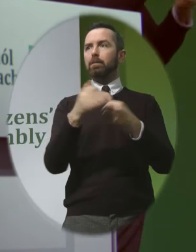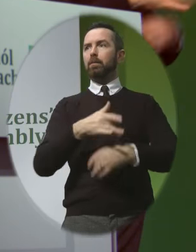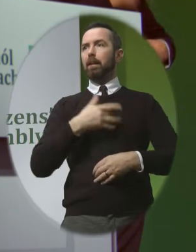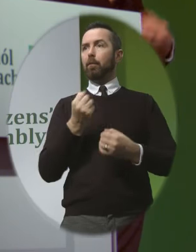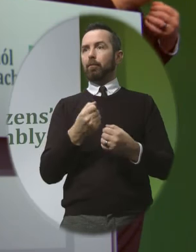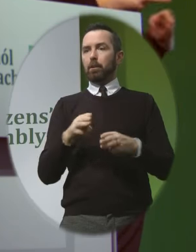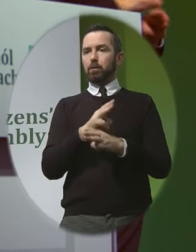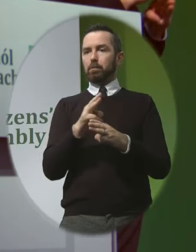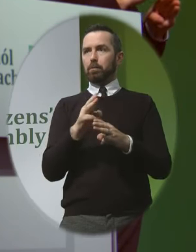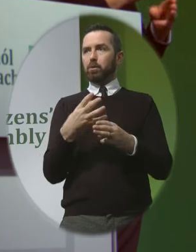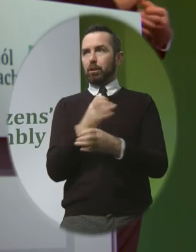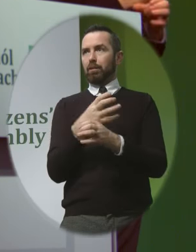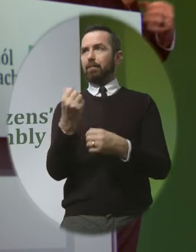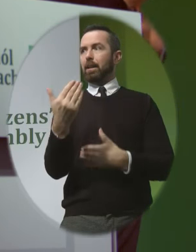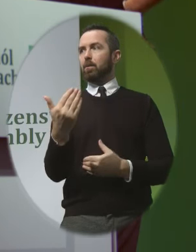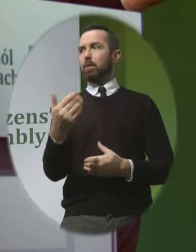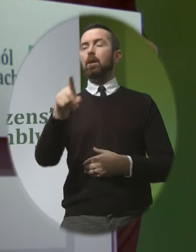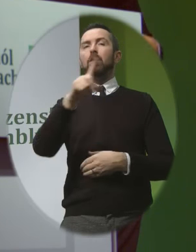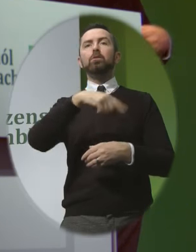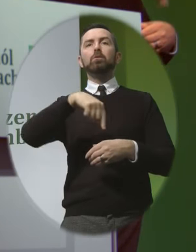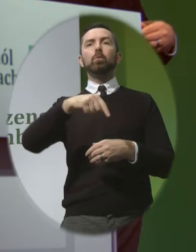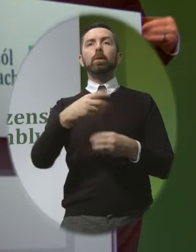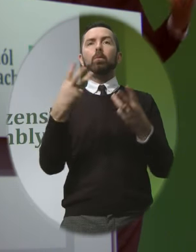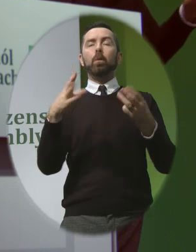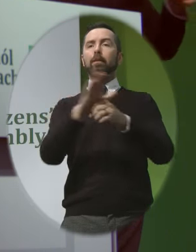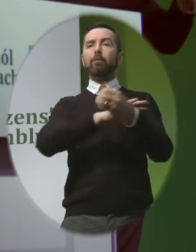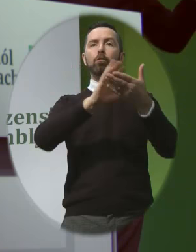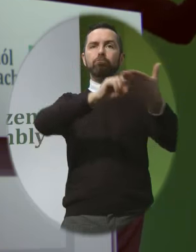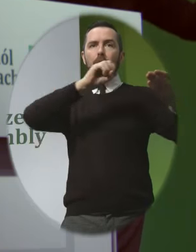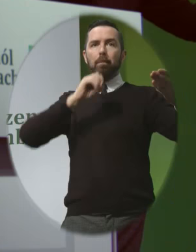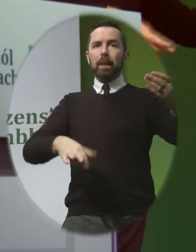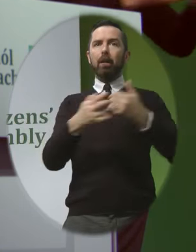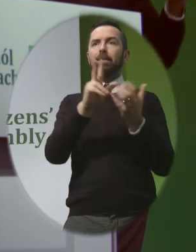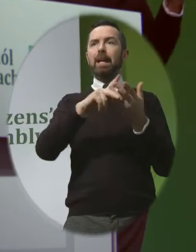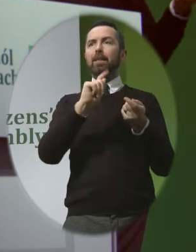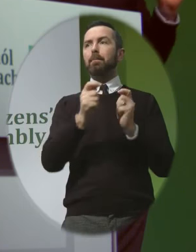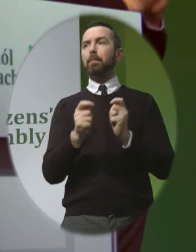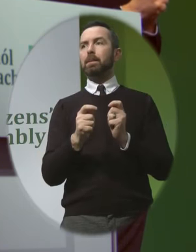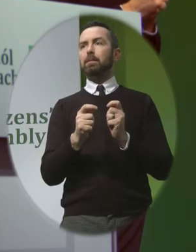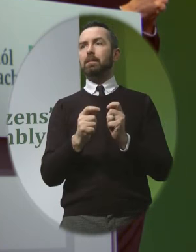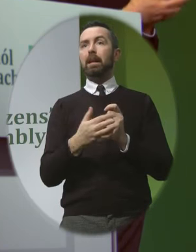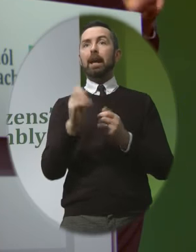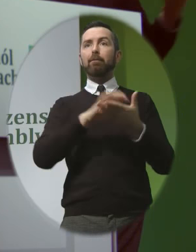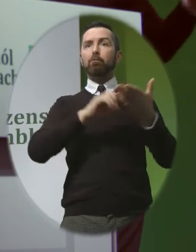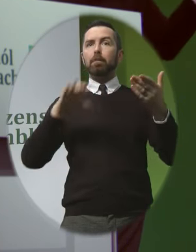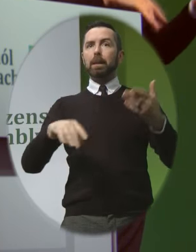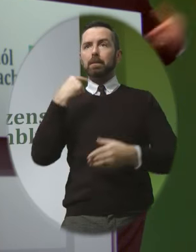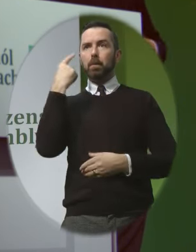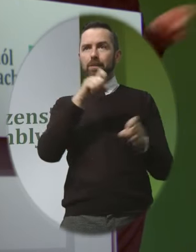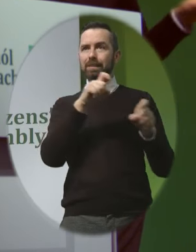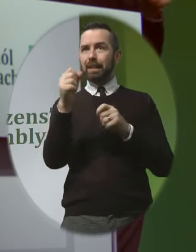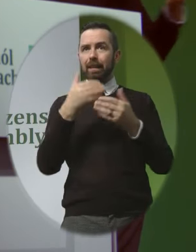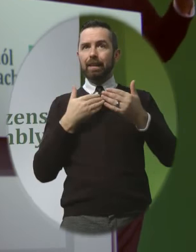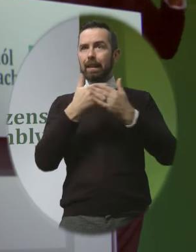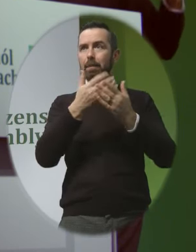we at parents for choice call for a total repeal of the eighth amendment even if the eighth amendment were repealed tomorrow we would have very very limited